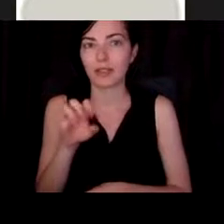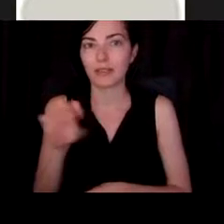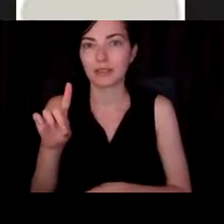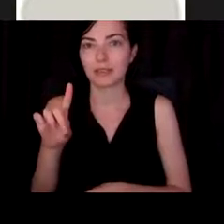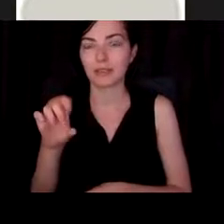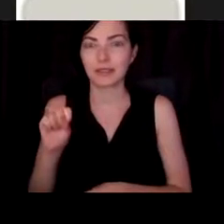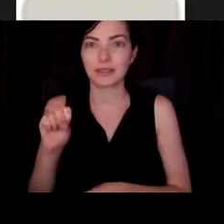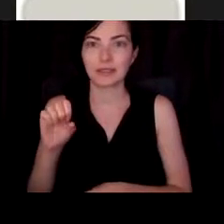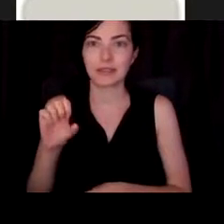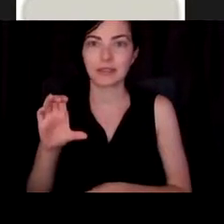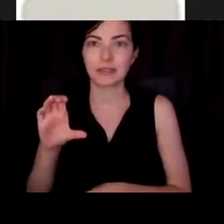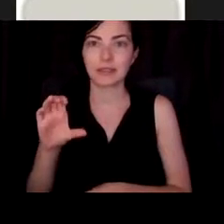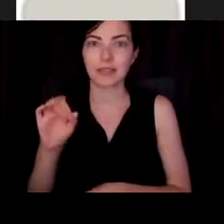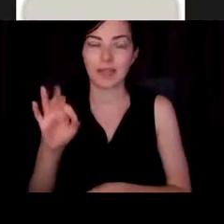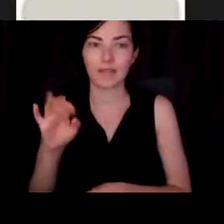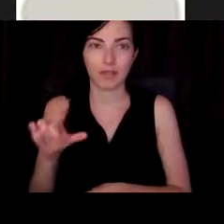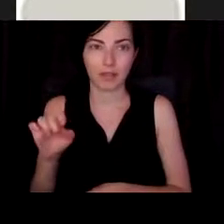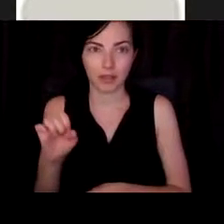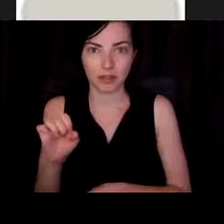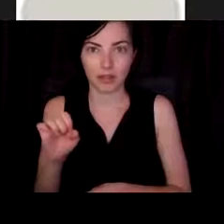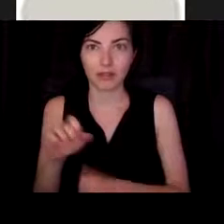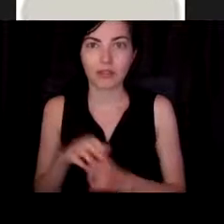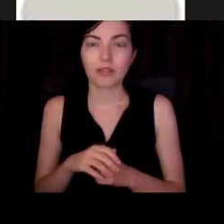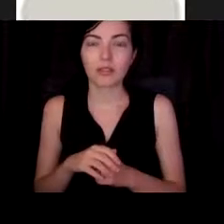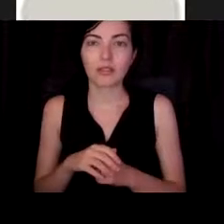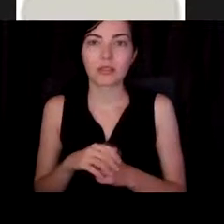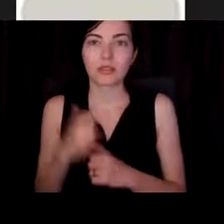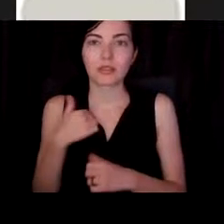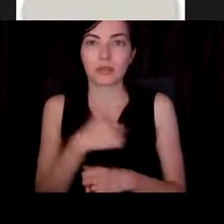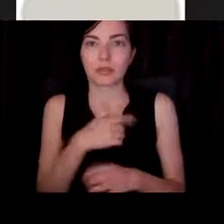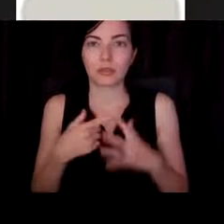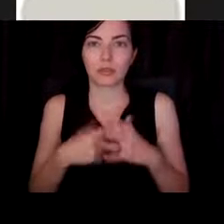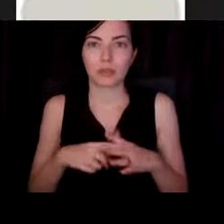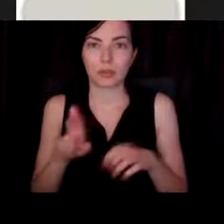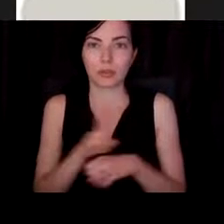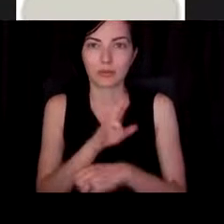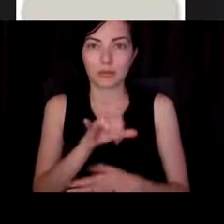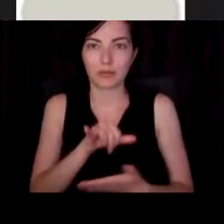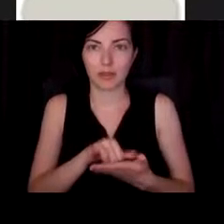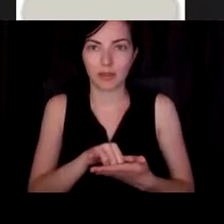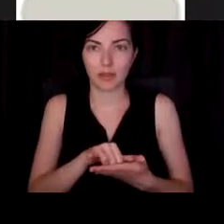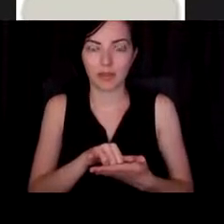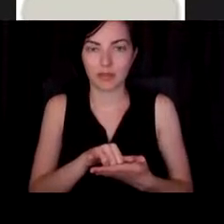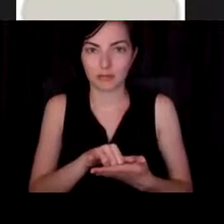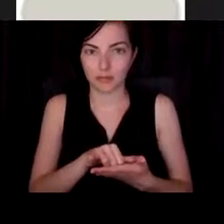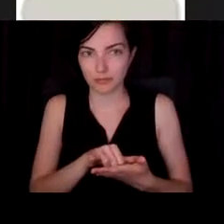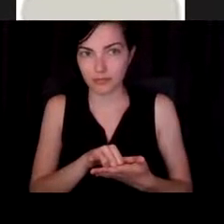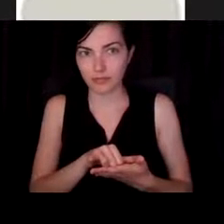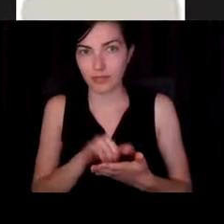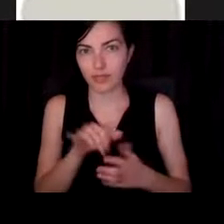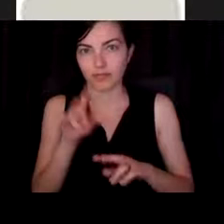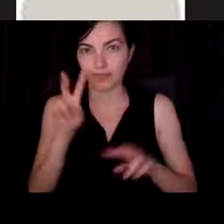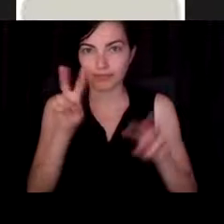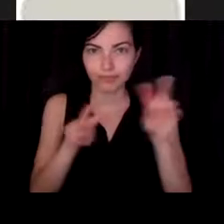So we've started using bats also with these heart cells and then looking at other ways.